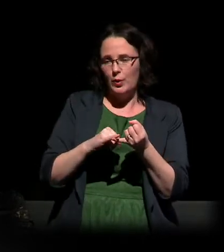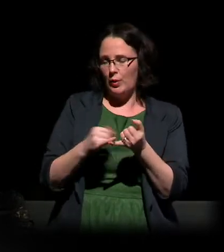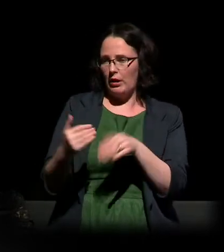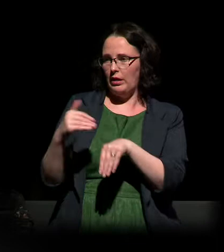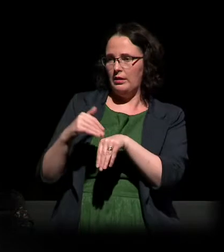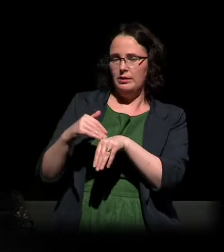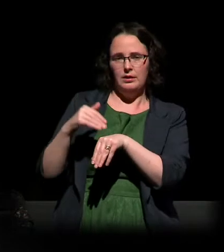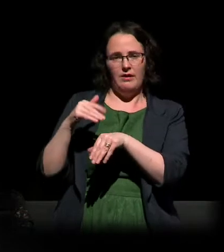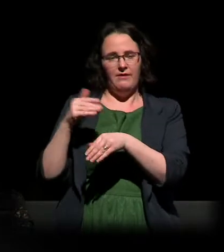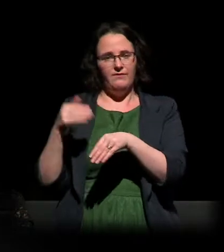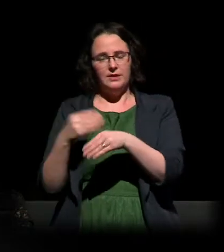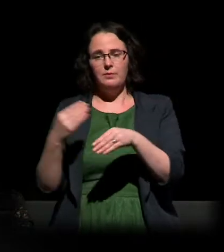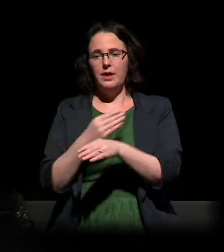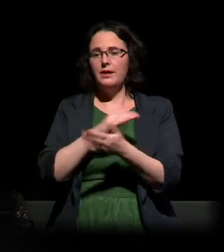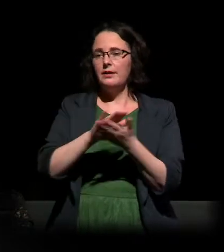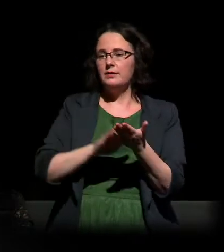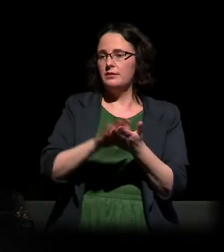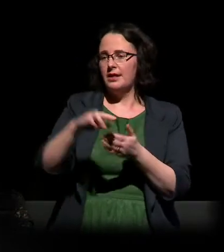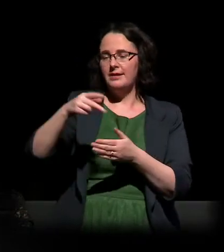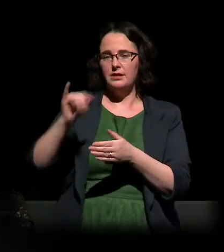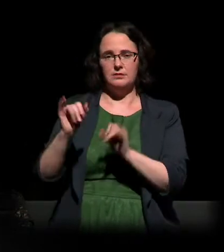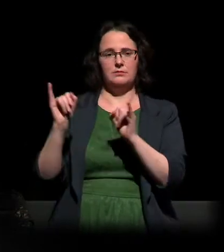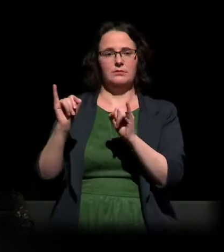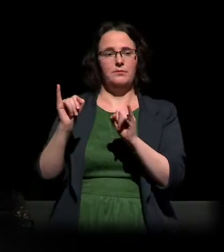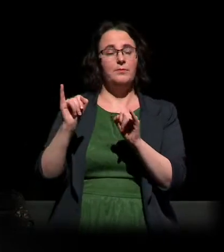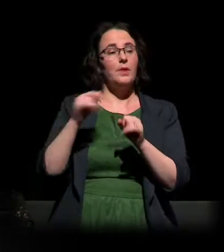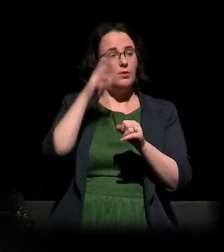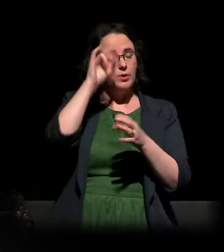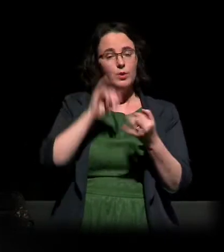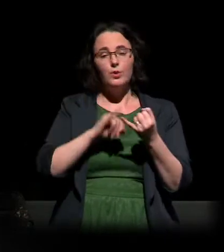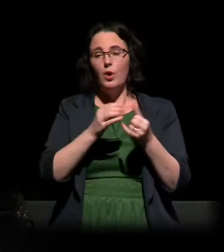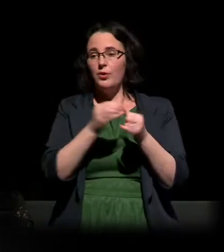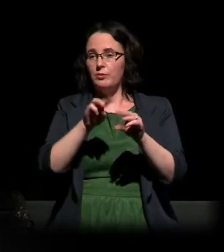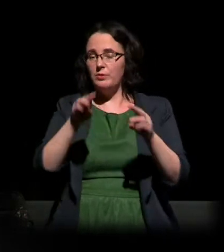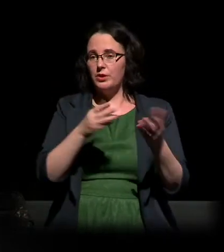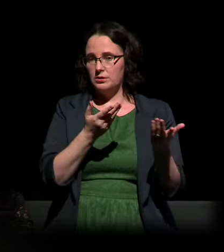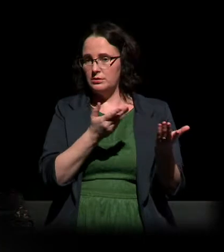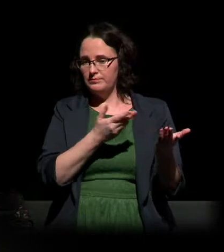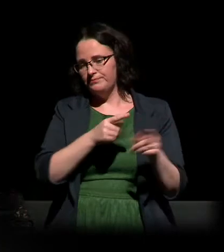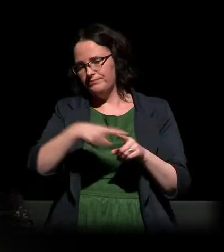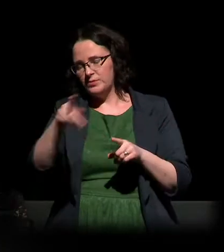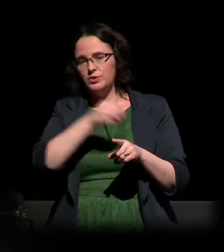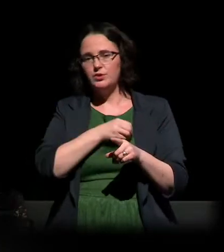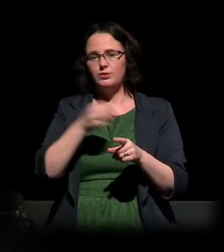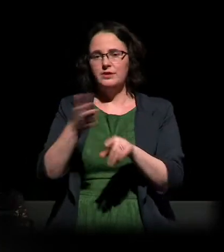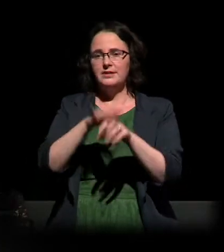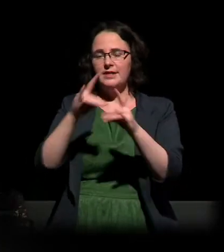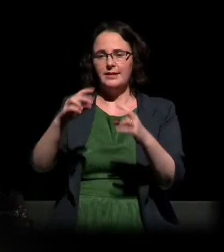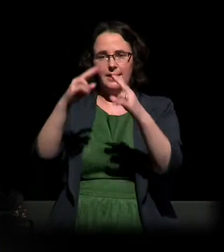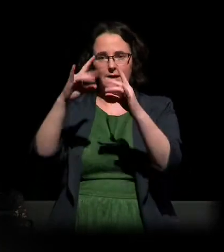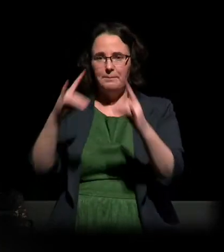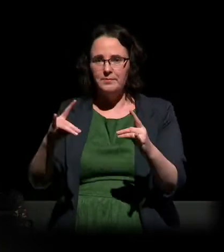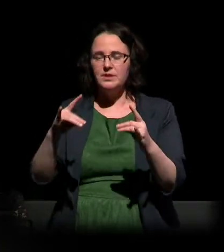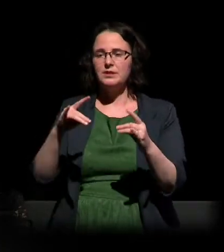We remember, of course, others who were taken to the death camps. Gay men and lesbians, Roma, Jehovah's Witnesses,